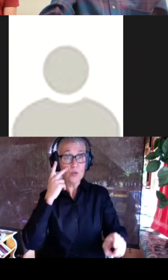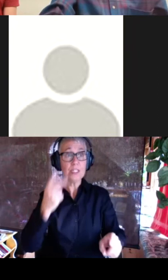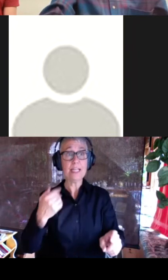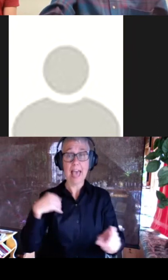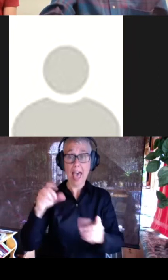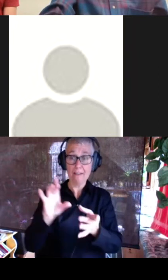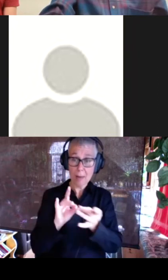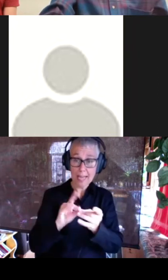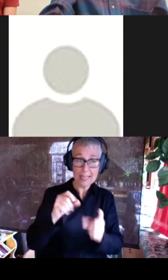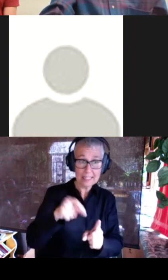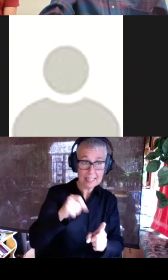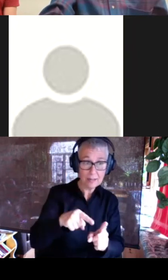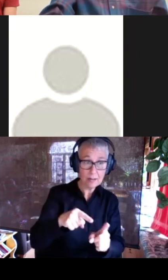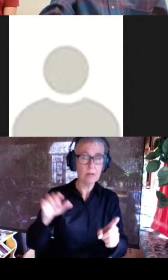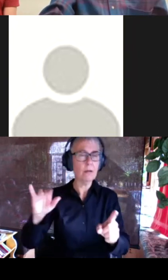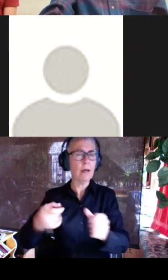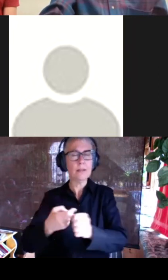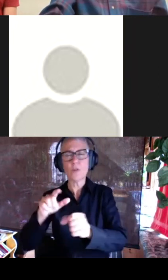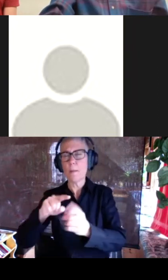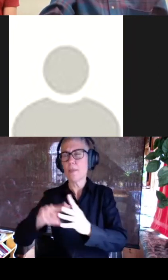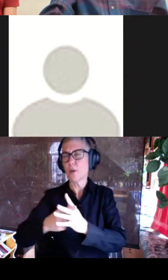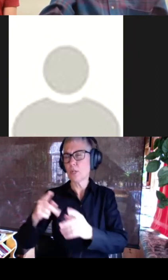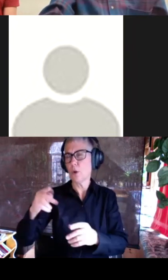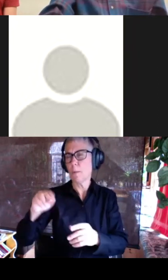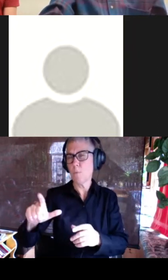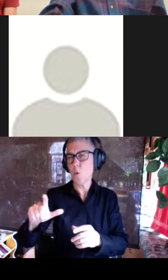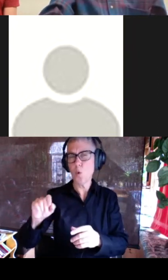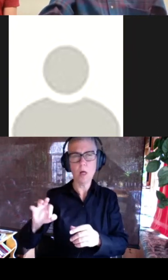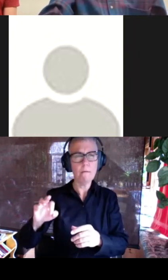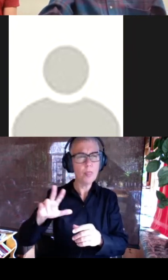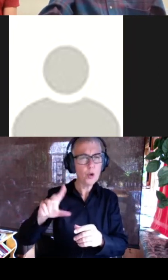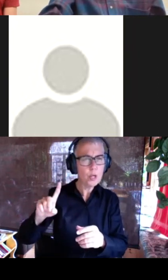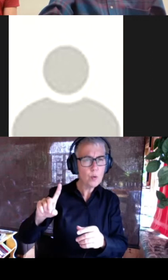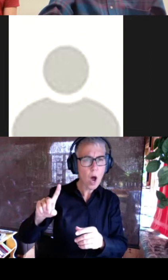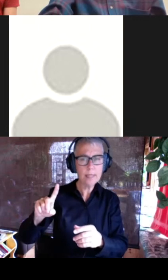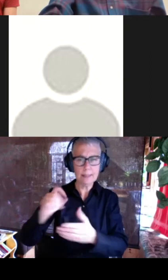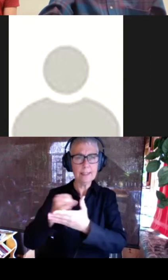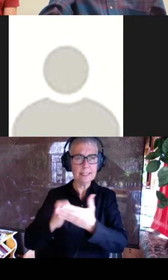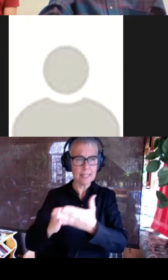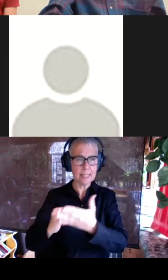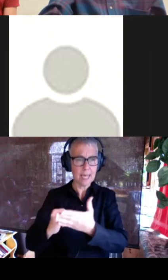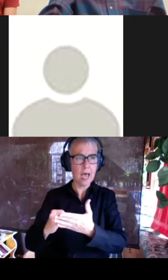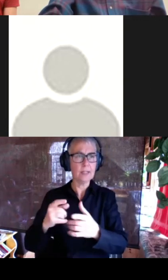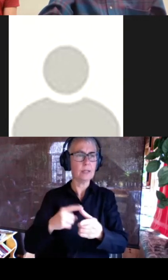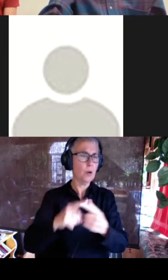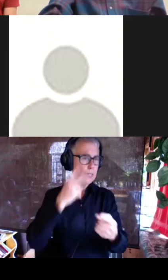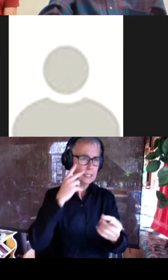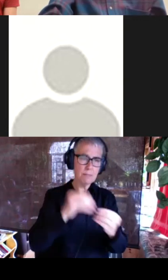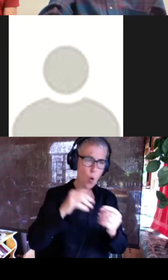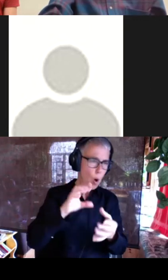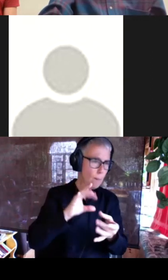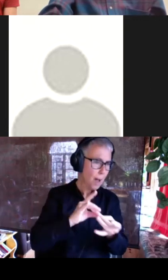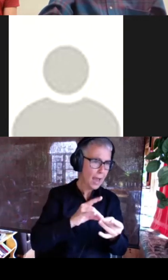is from the original pool of 31 designs that we ordered we saw binding signal and then more binding signal uh